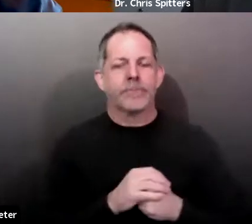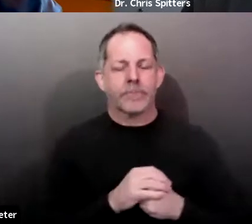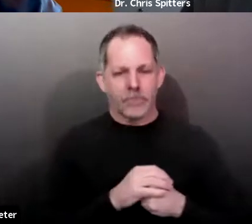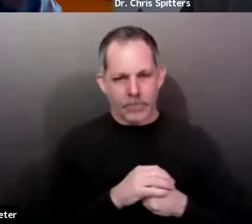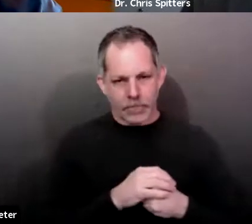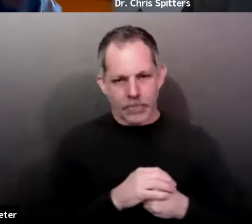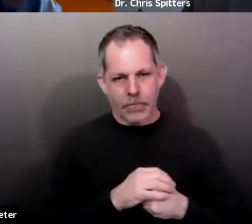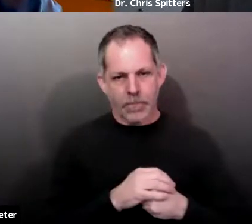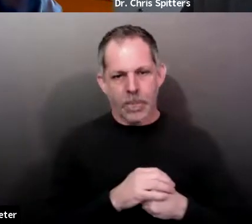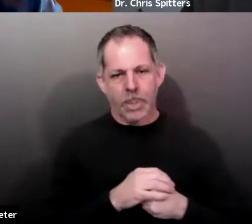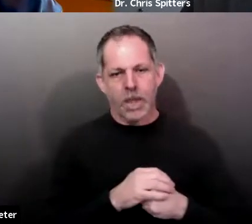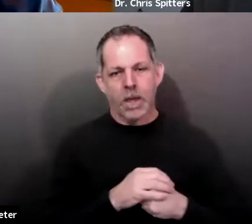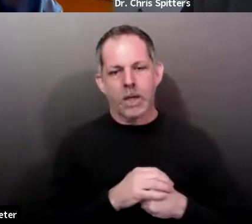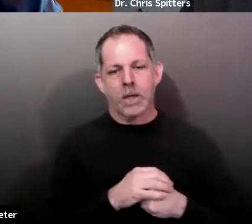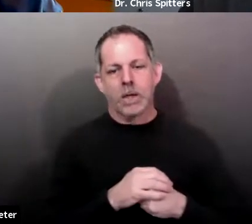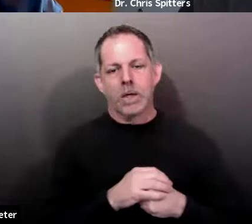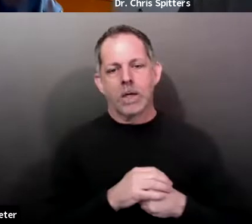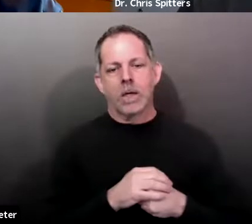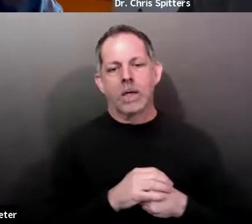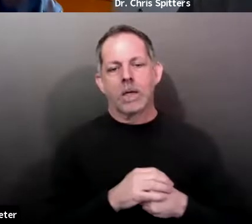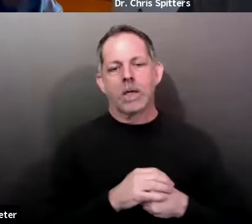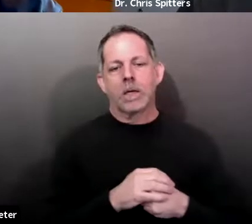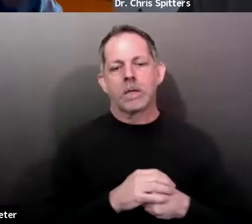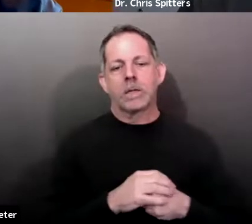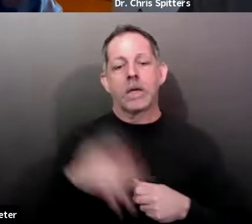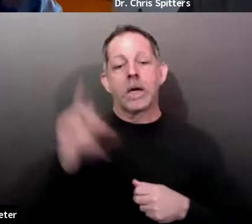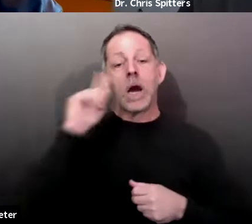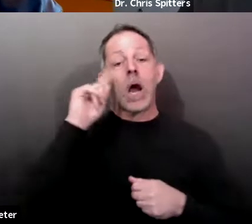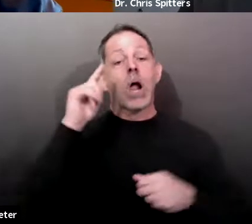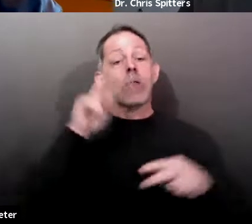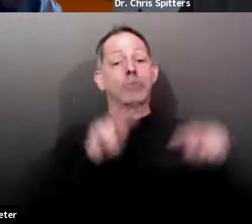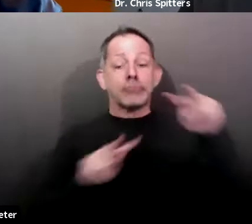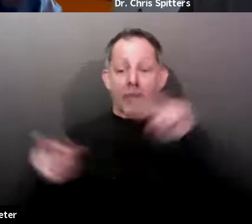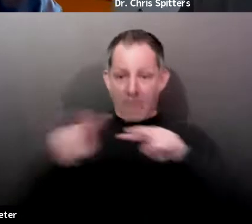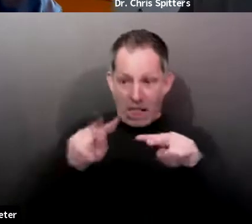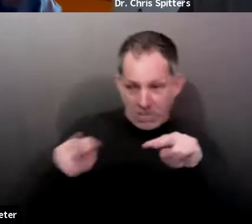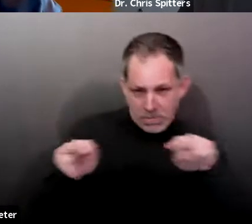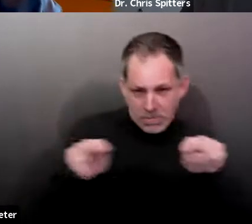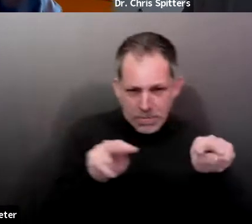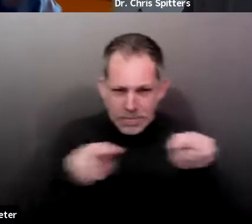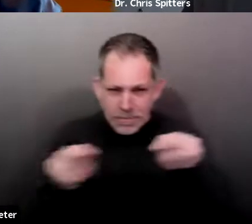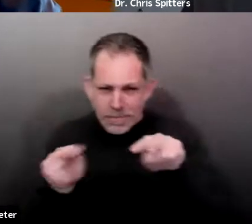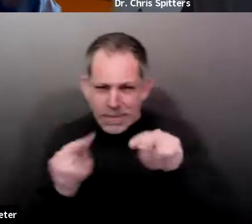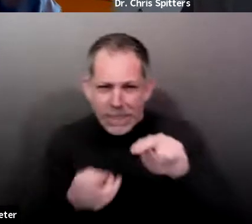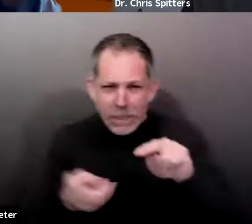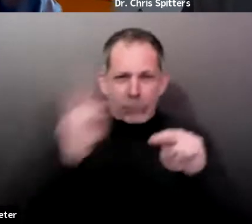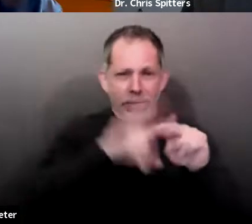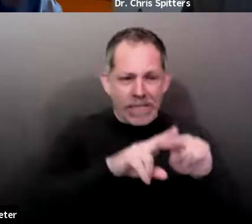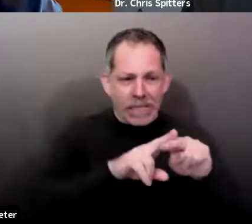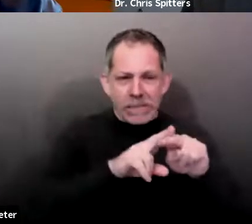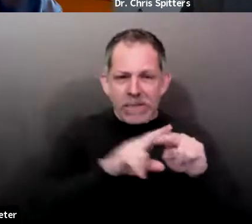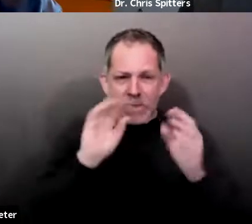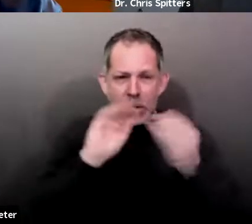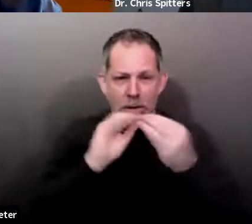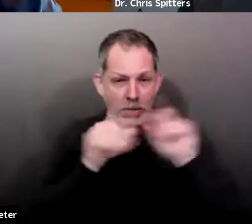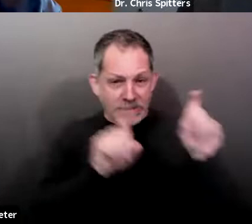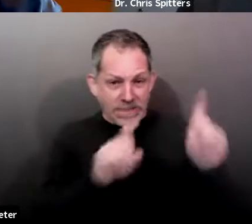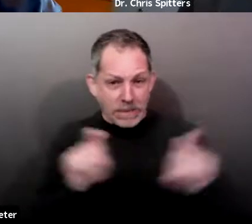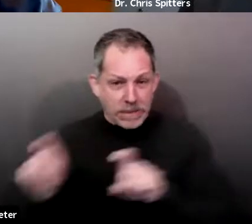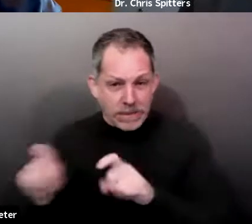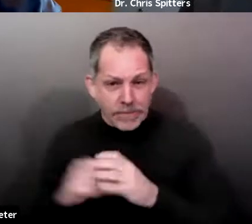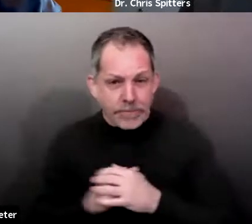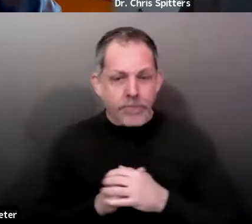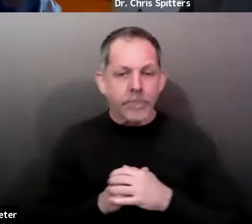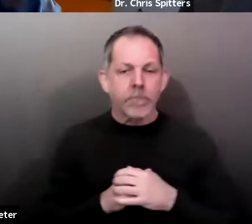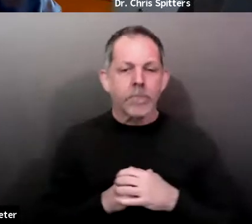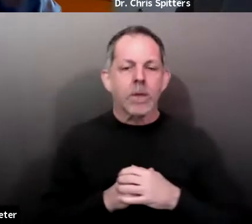tool to detect any increases, and then also as a, uh, uh, sort of a reservoir of capacity from which we